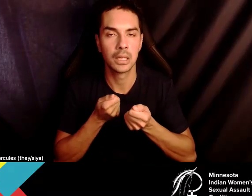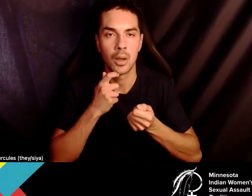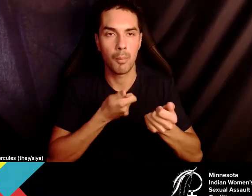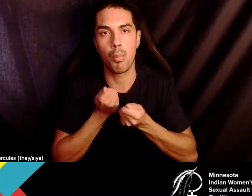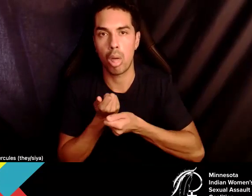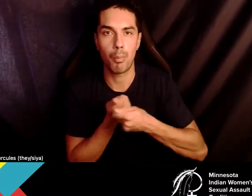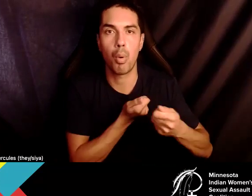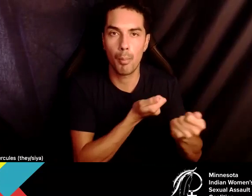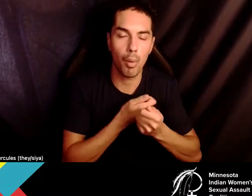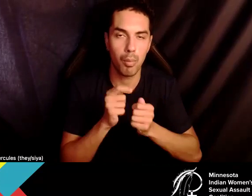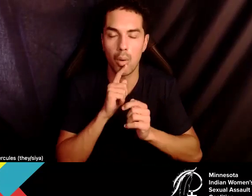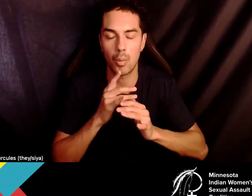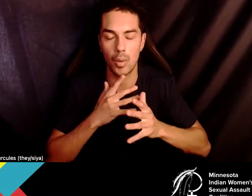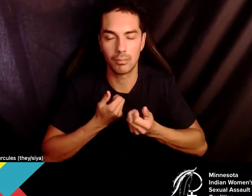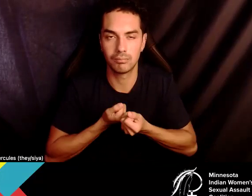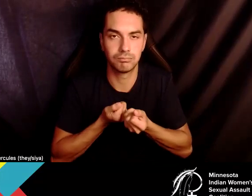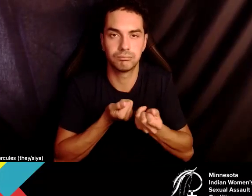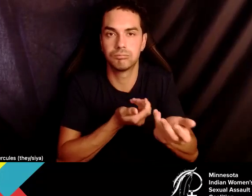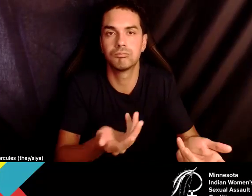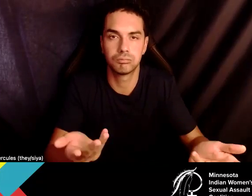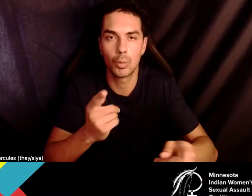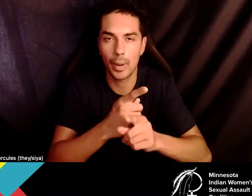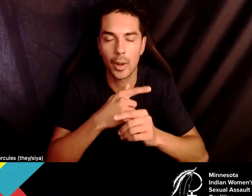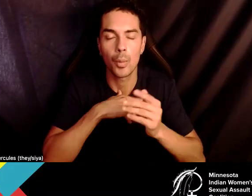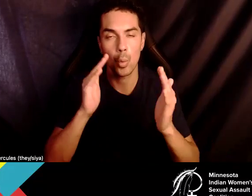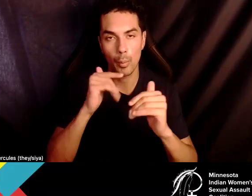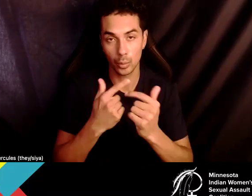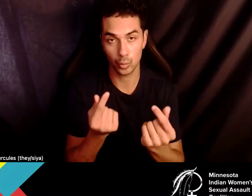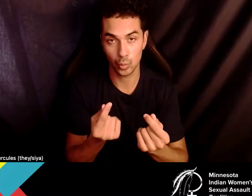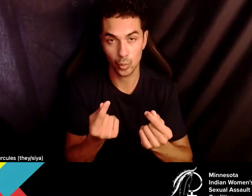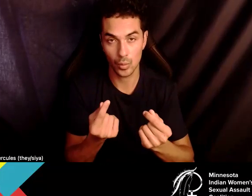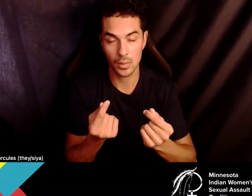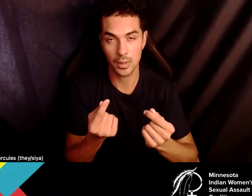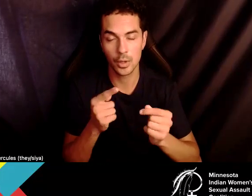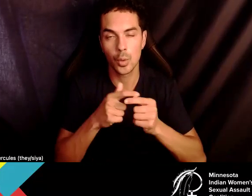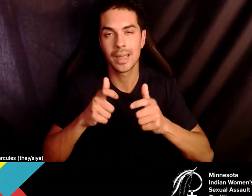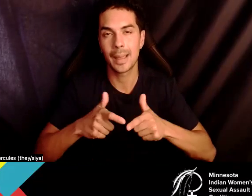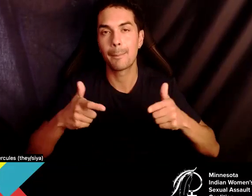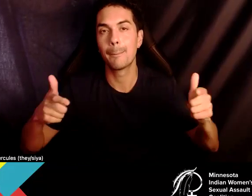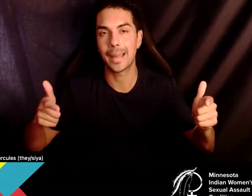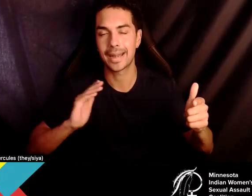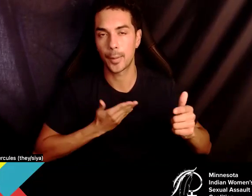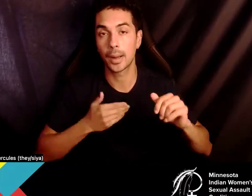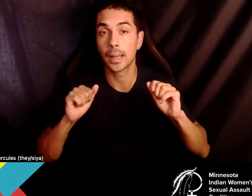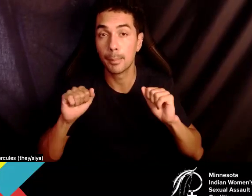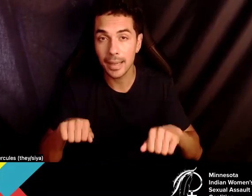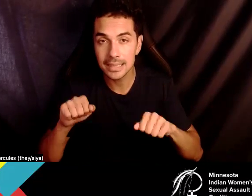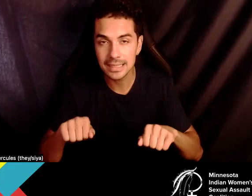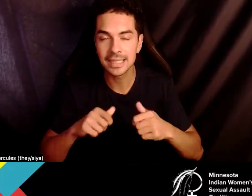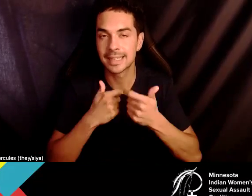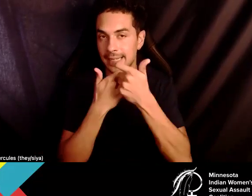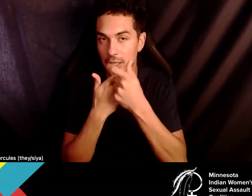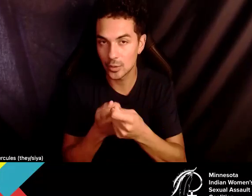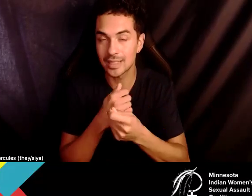different meetings. But really what we're hoping to do is to expand capacity and interest and